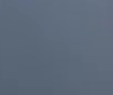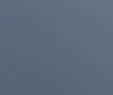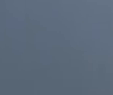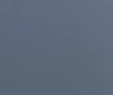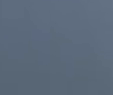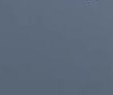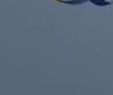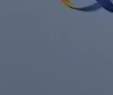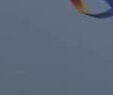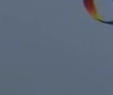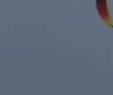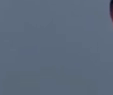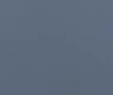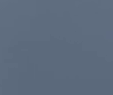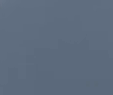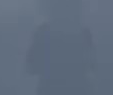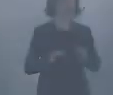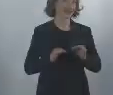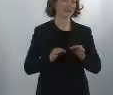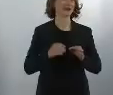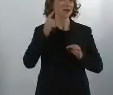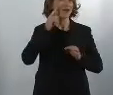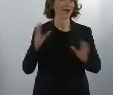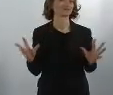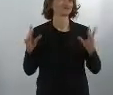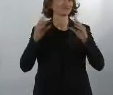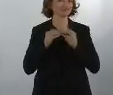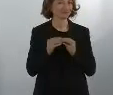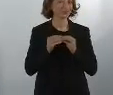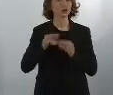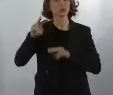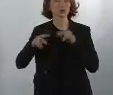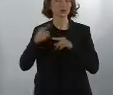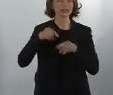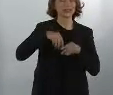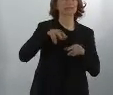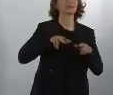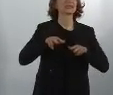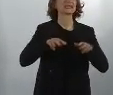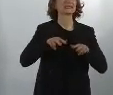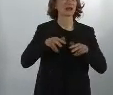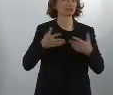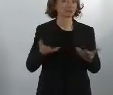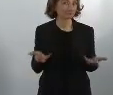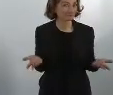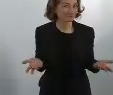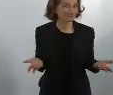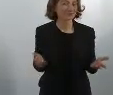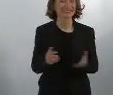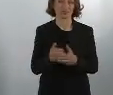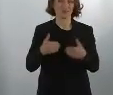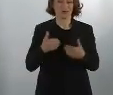you to the first informal Council meeting of the Ministers